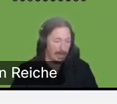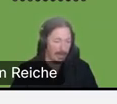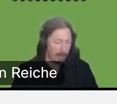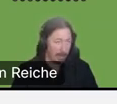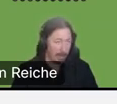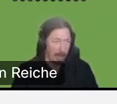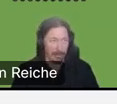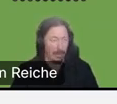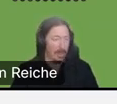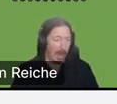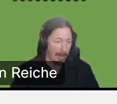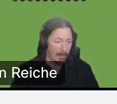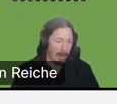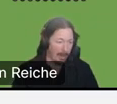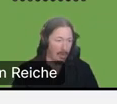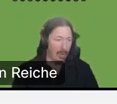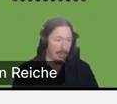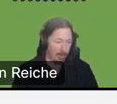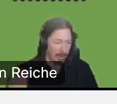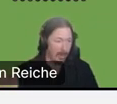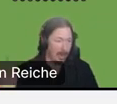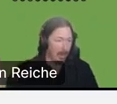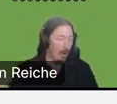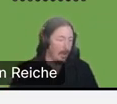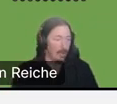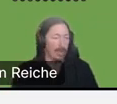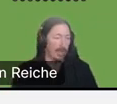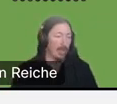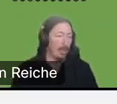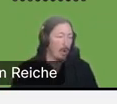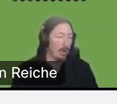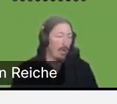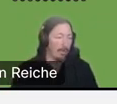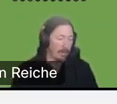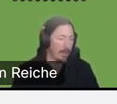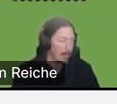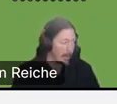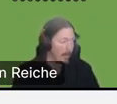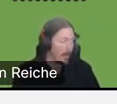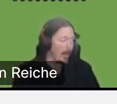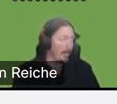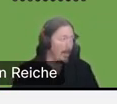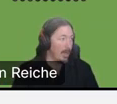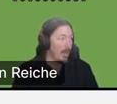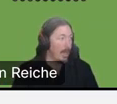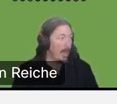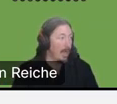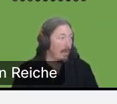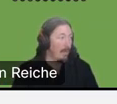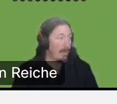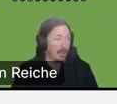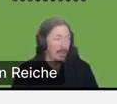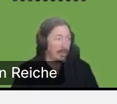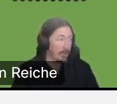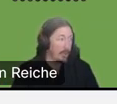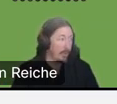considered that it was worth the time of making the request, but they'll see it's there and go, oh, it's already already welcome to me. Maybe I should be there. Um,